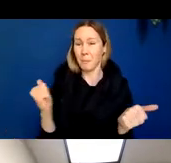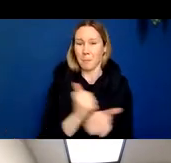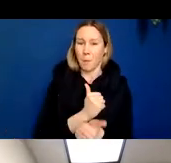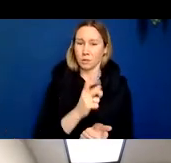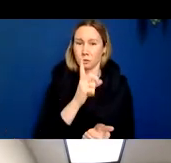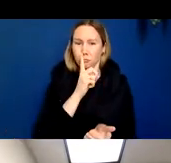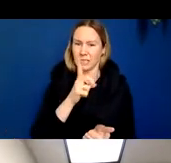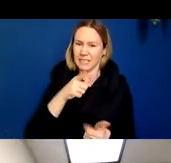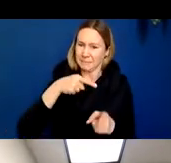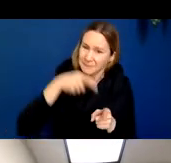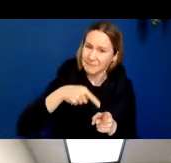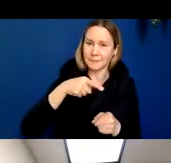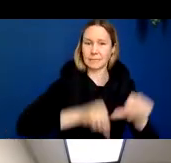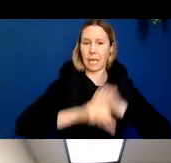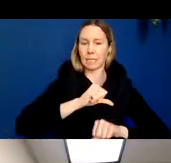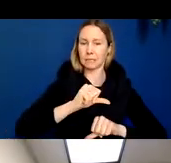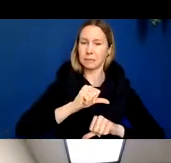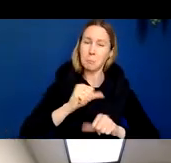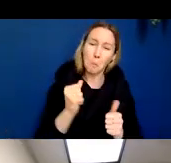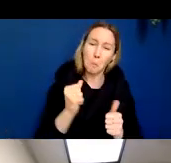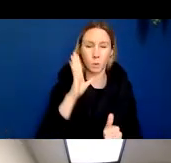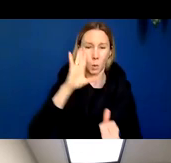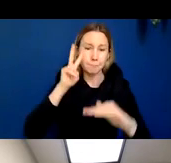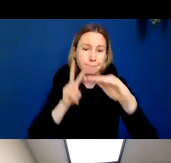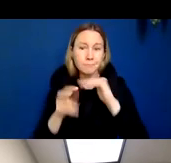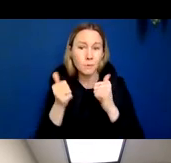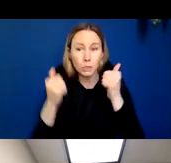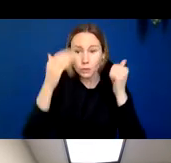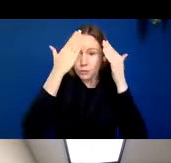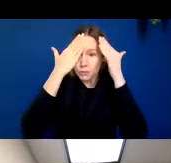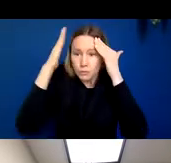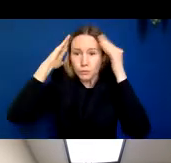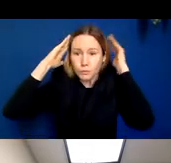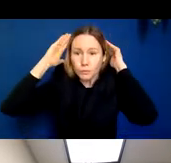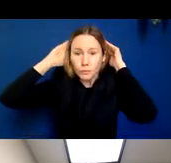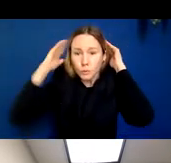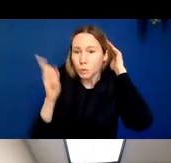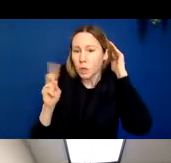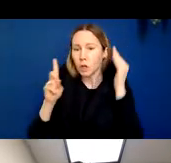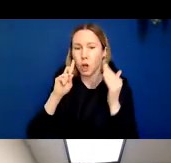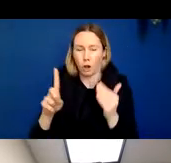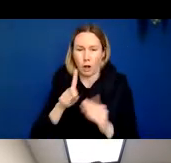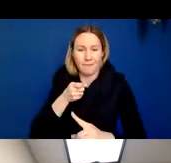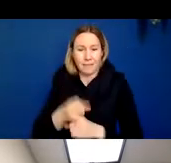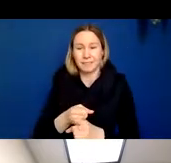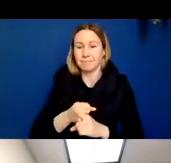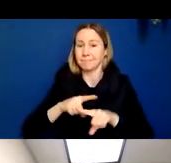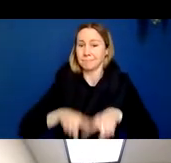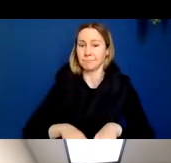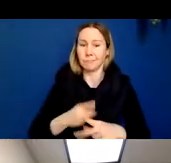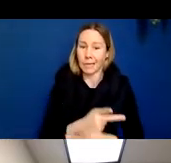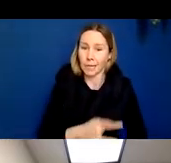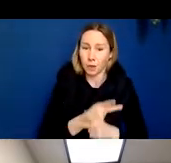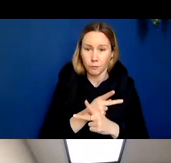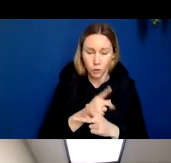science predicting what regions of the brain are affected based on a careful examination of a person's signs and